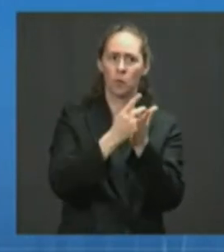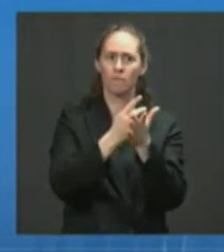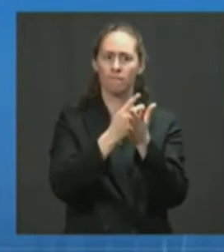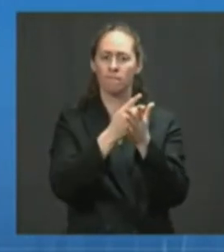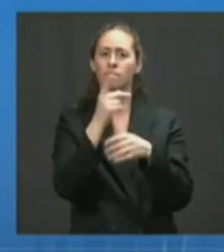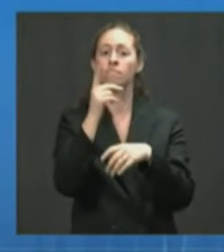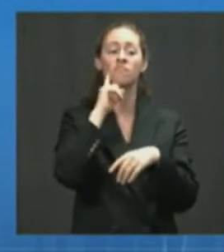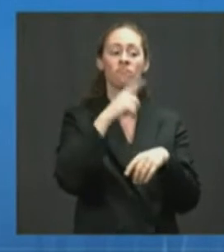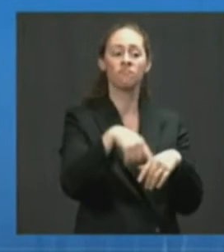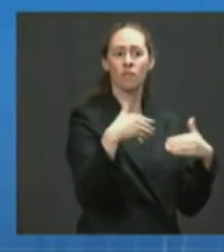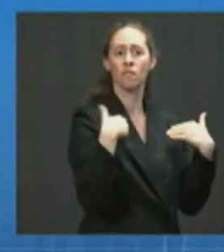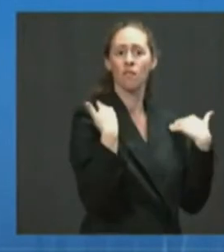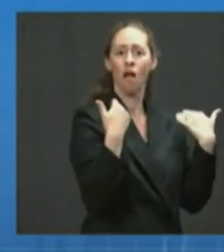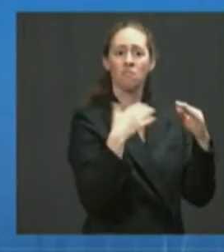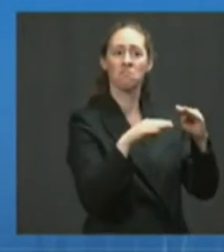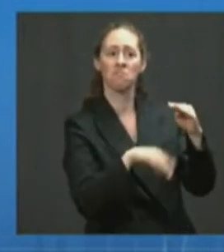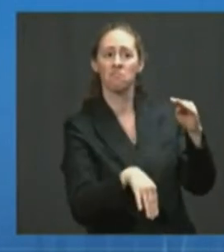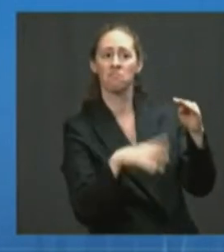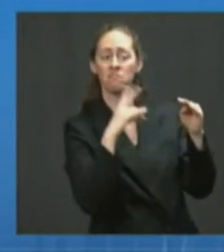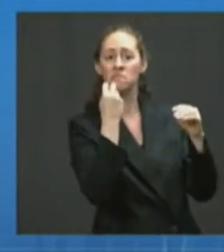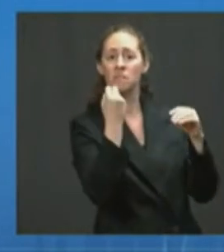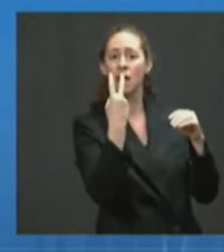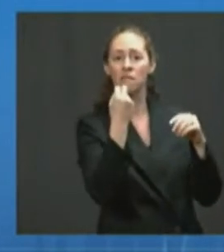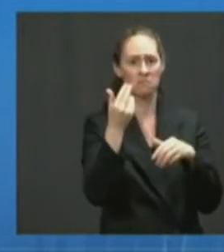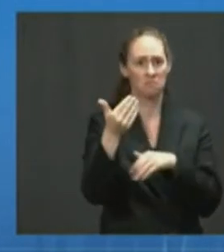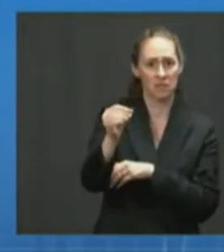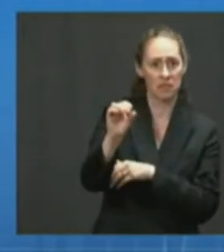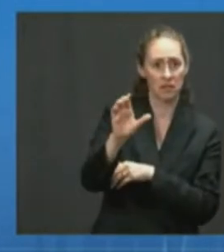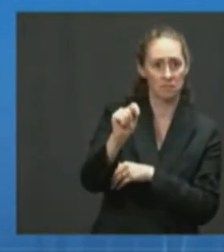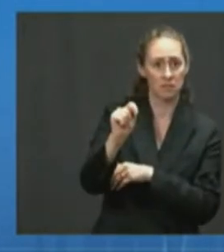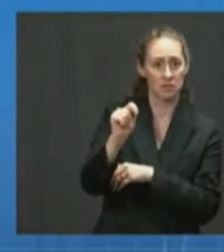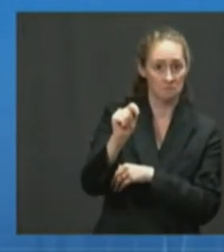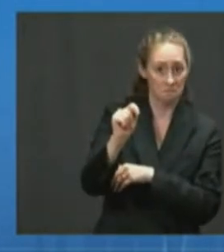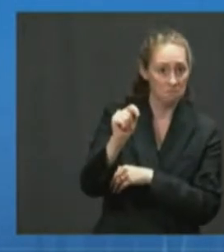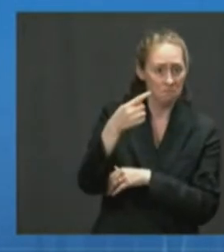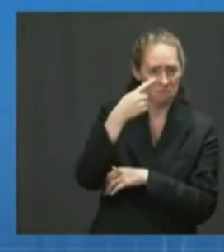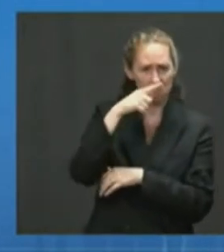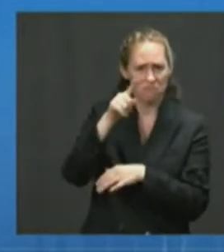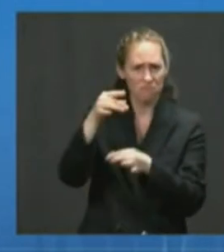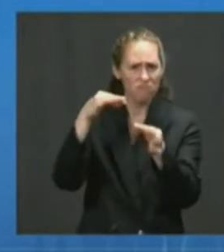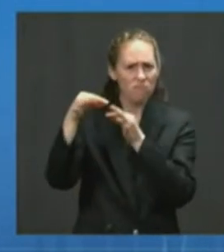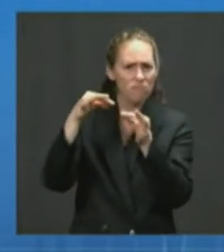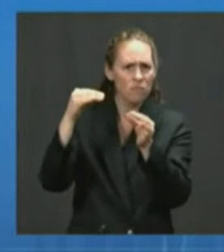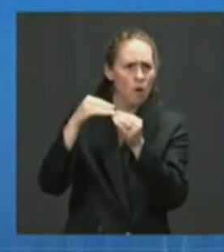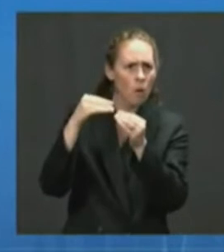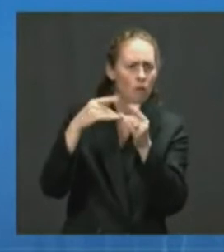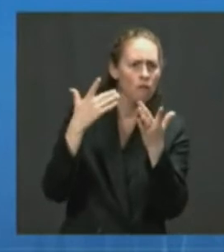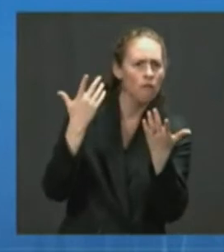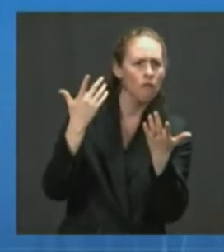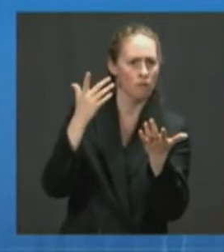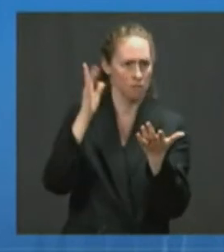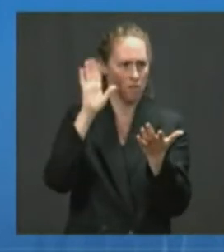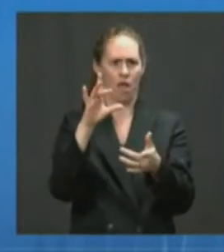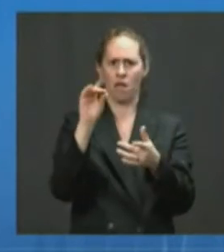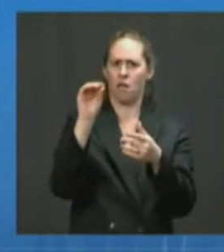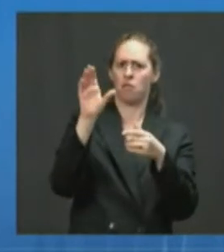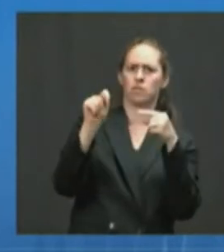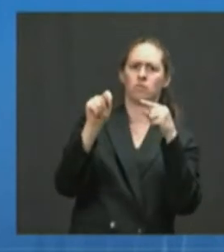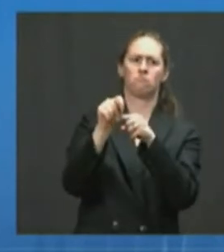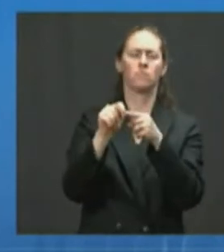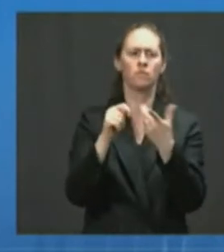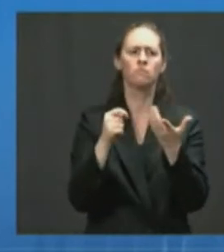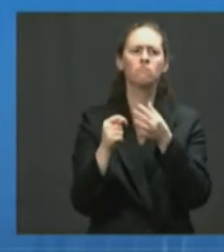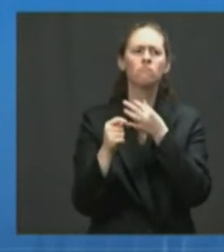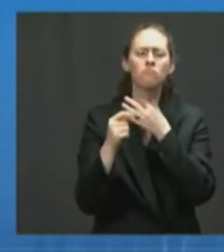there anything you can share about what led to that timeframe and what any preliminary data shows so far for